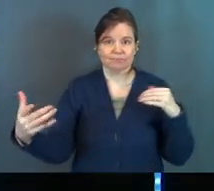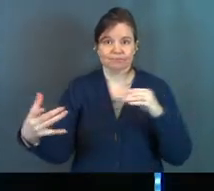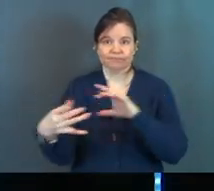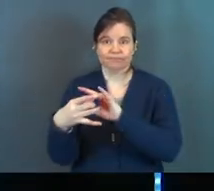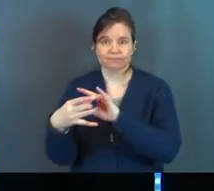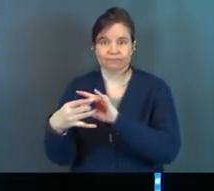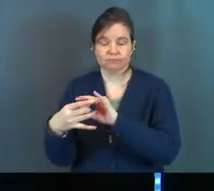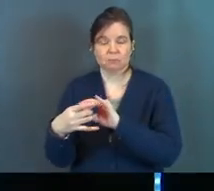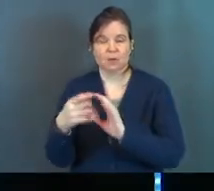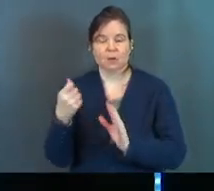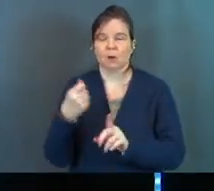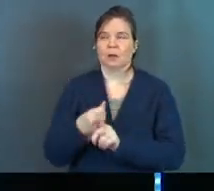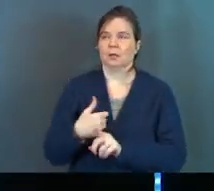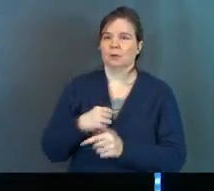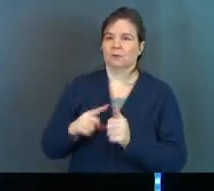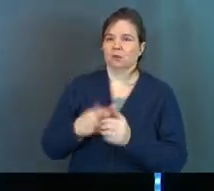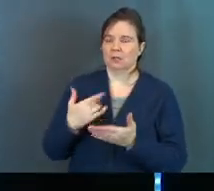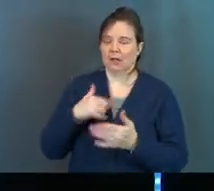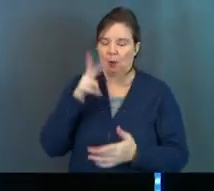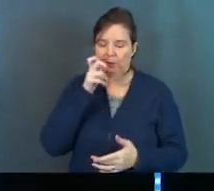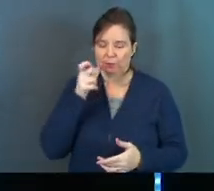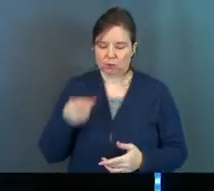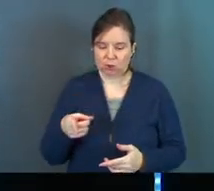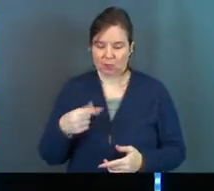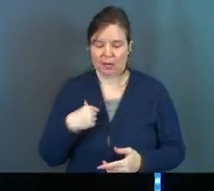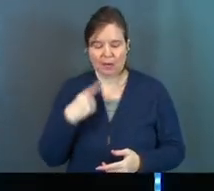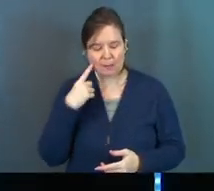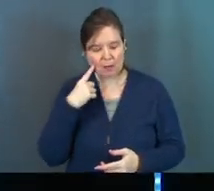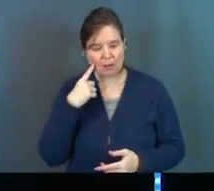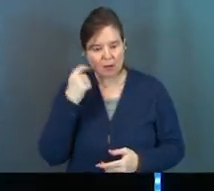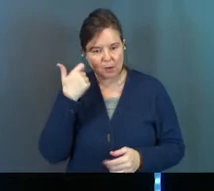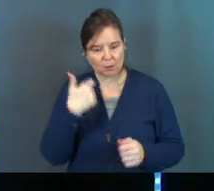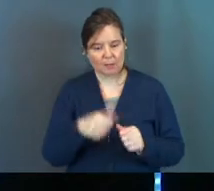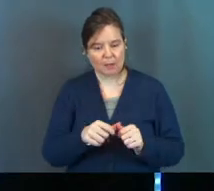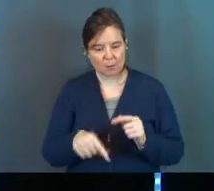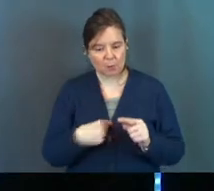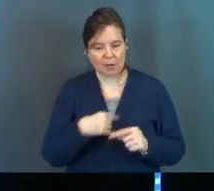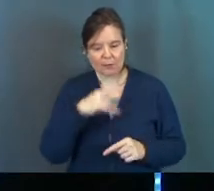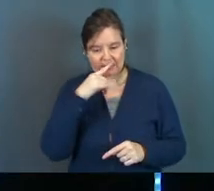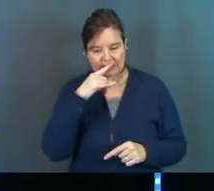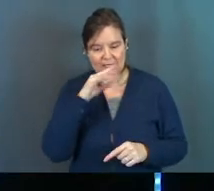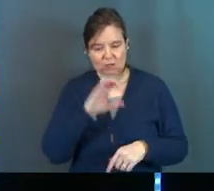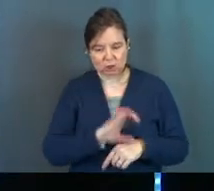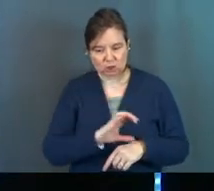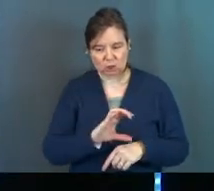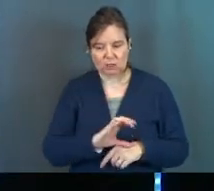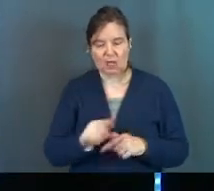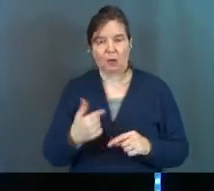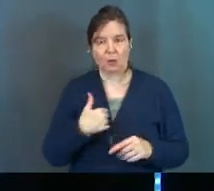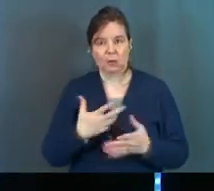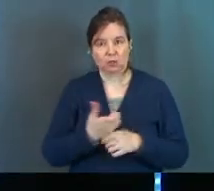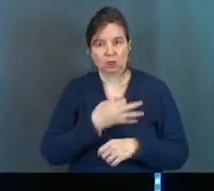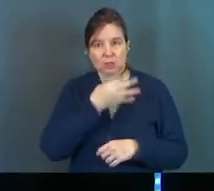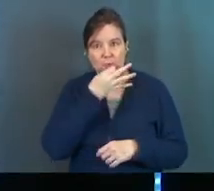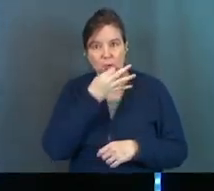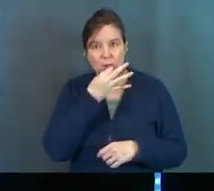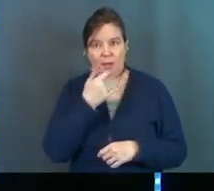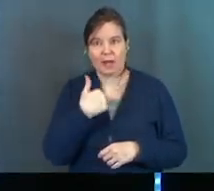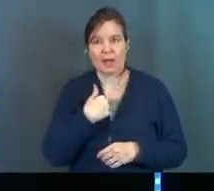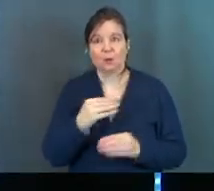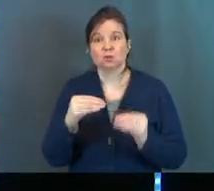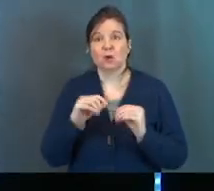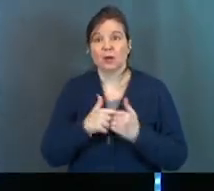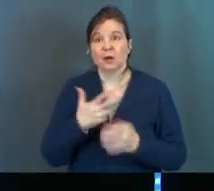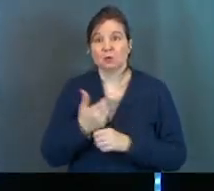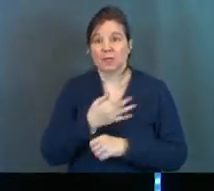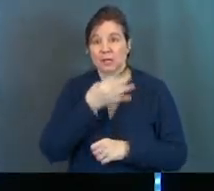us. And what struck me in first service is I was sitting there listening to her and I'm like, I remember when I was a kid in the church and we took communion and I